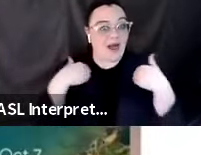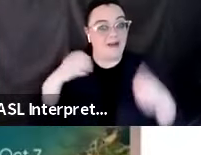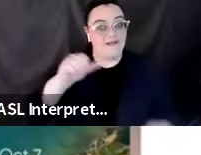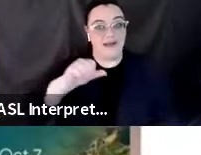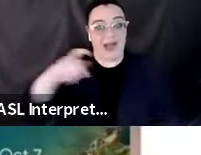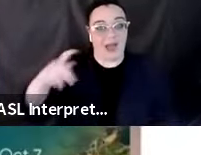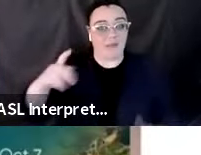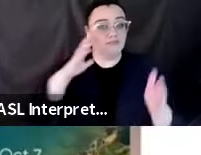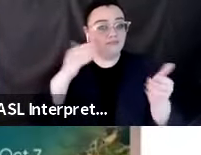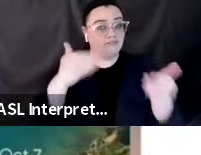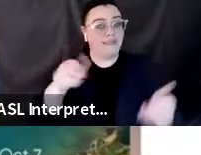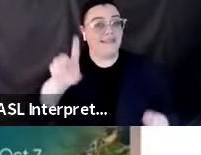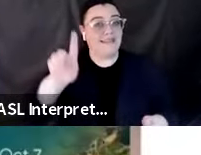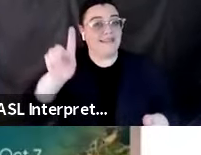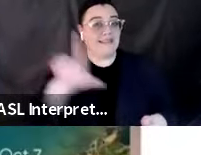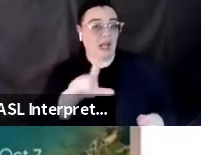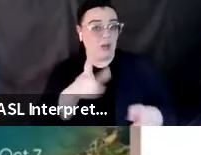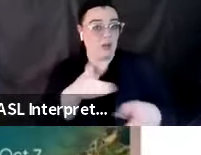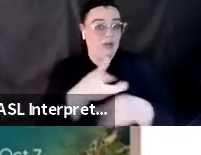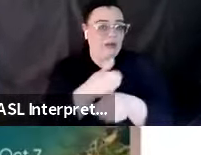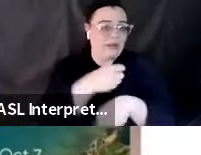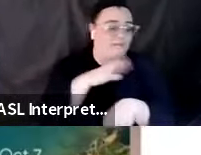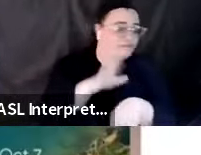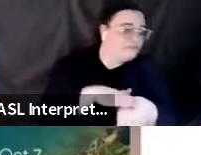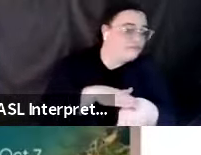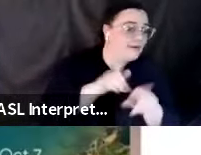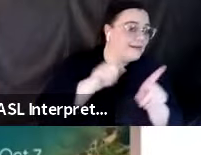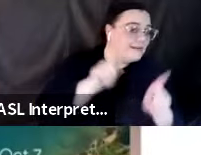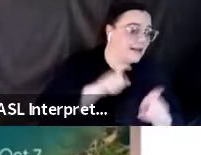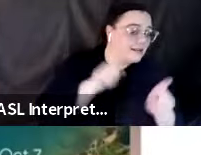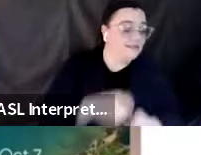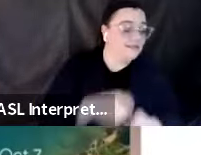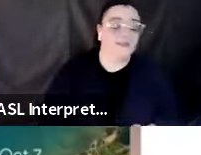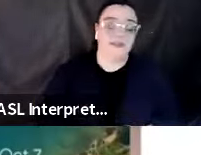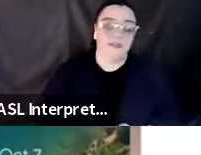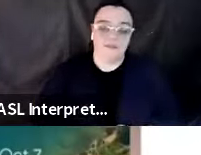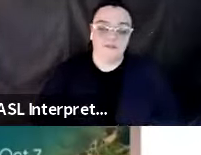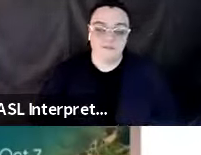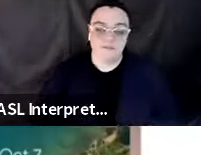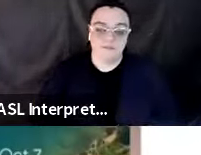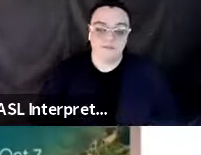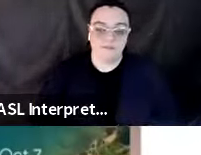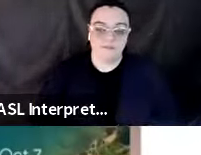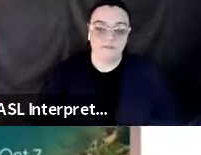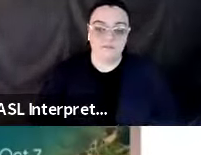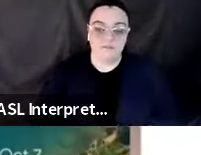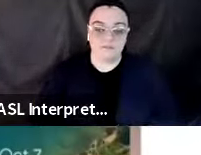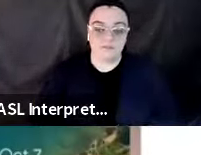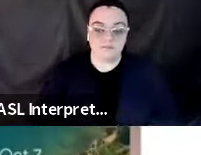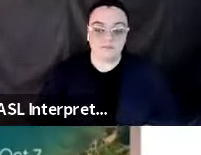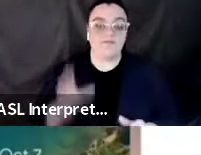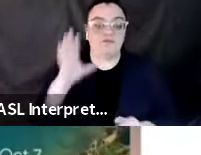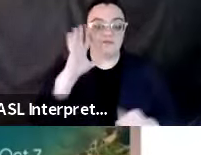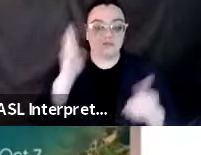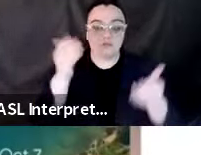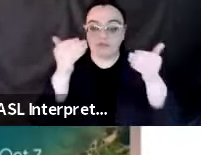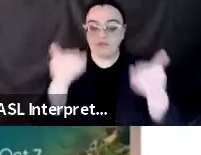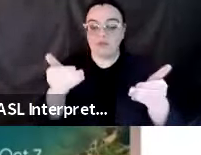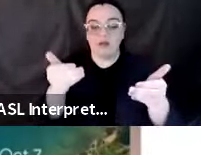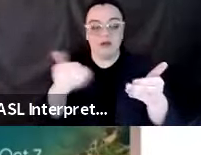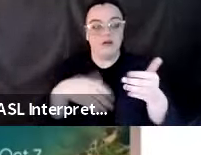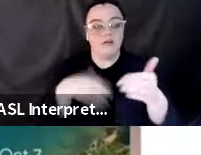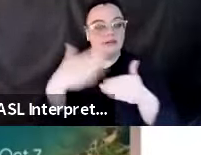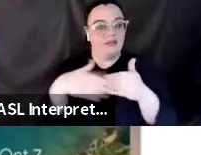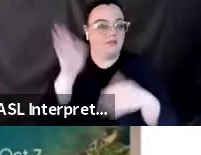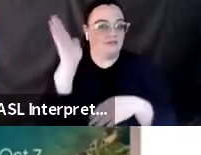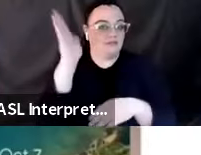download it, get it ready to perhaps get that test message. We'll go ahead and move on. Here we're going to start moving